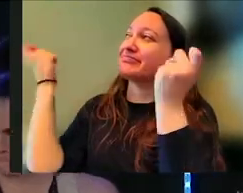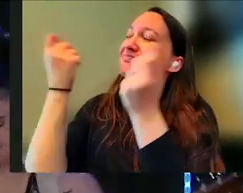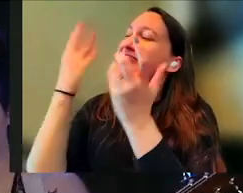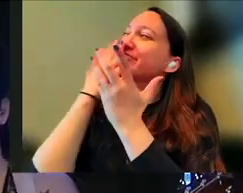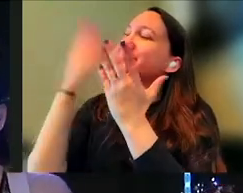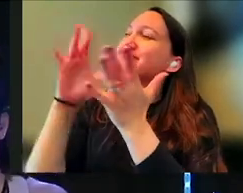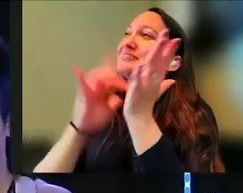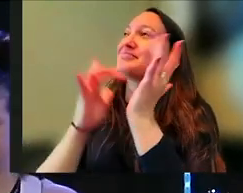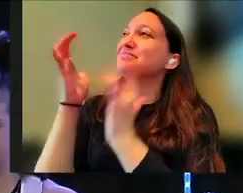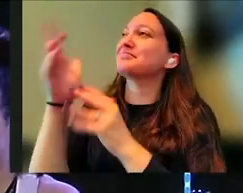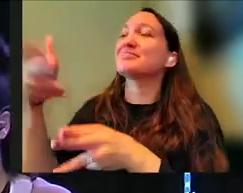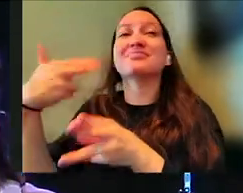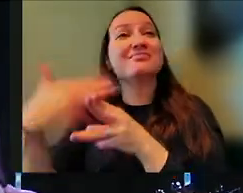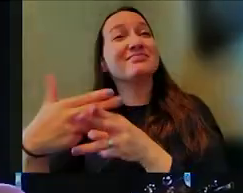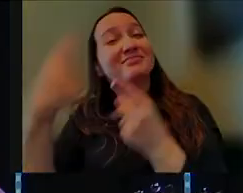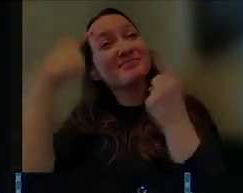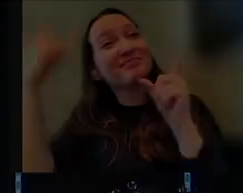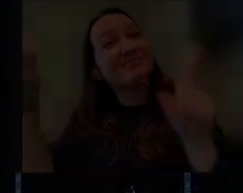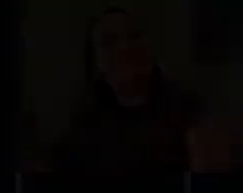It's in Jesus' name. And everybody said, amen.